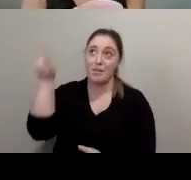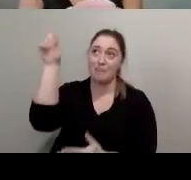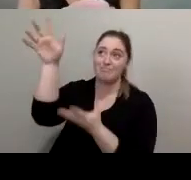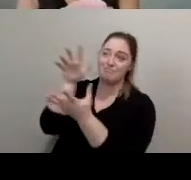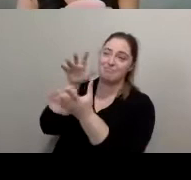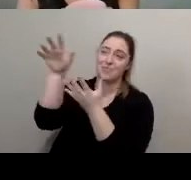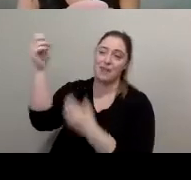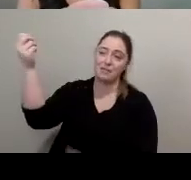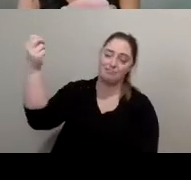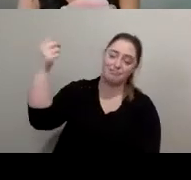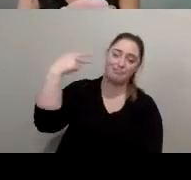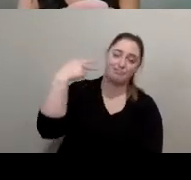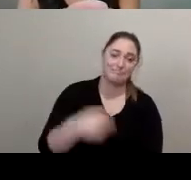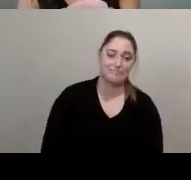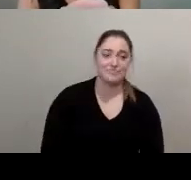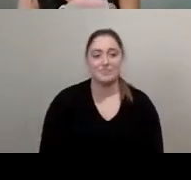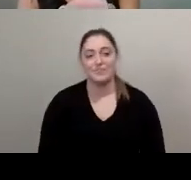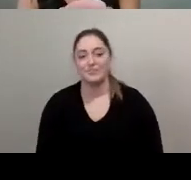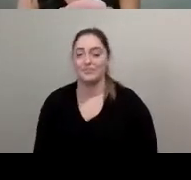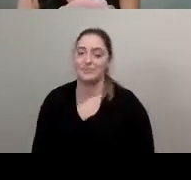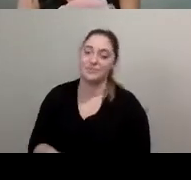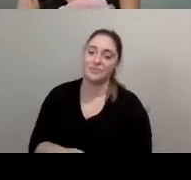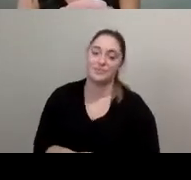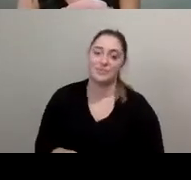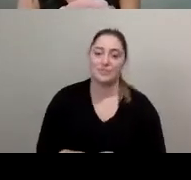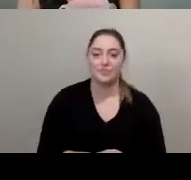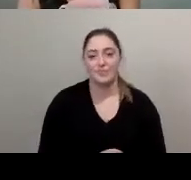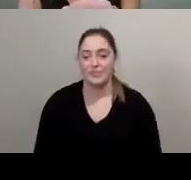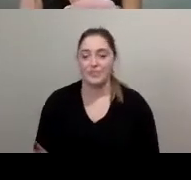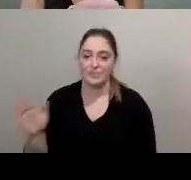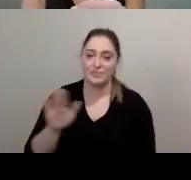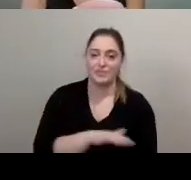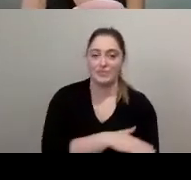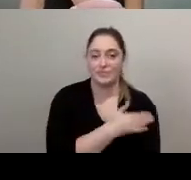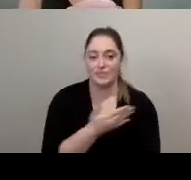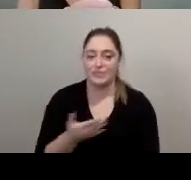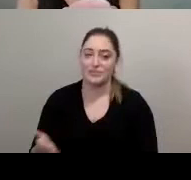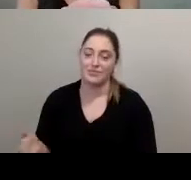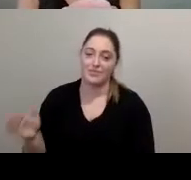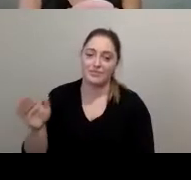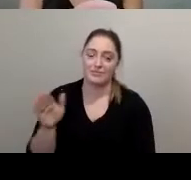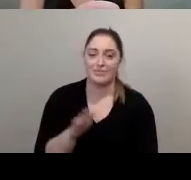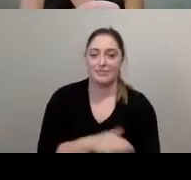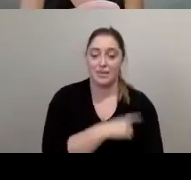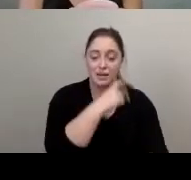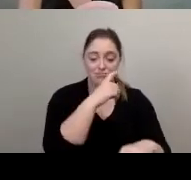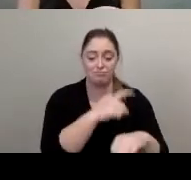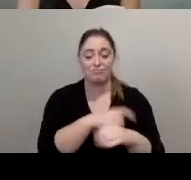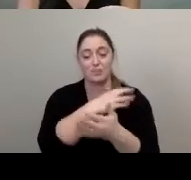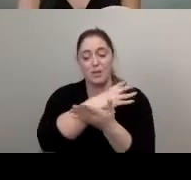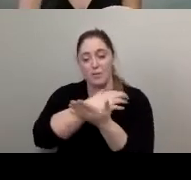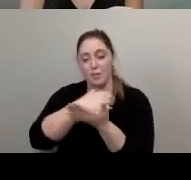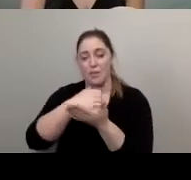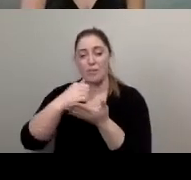us. Girl, when they realize in time, like